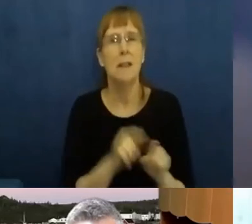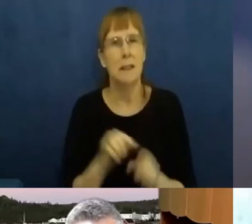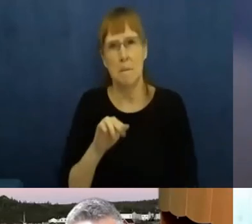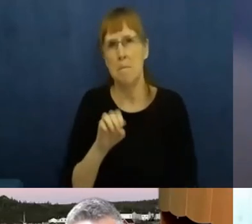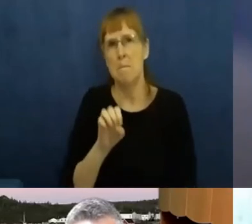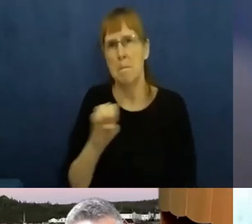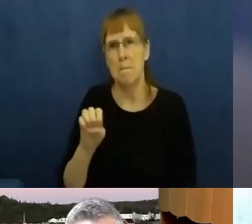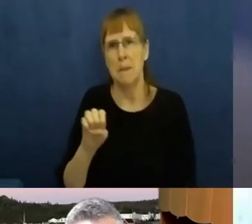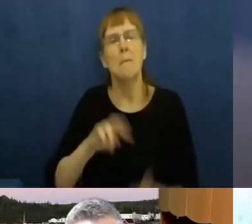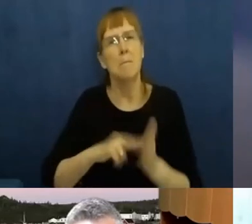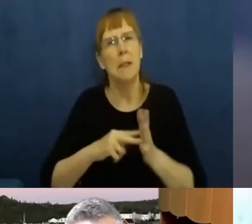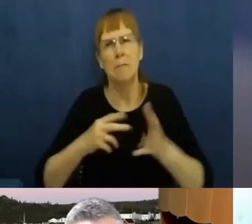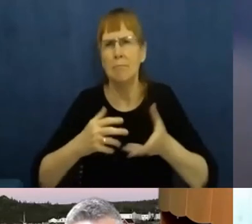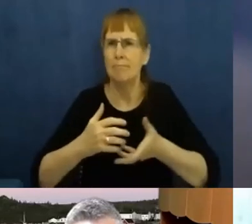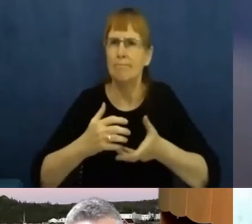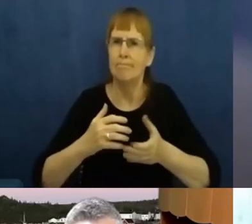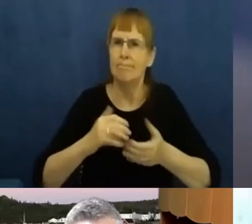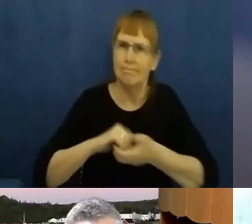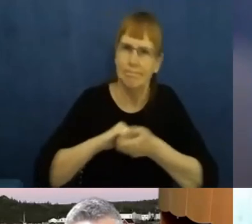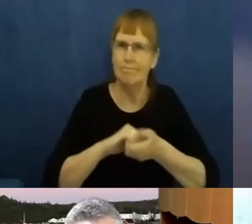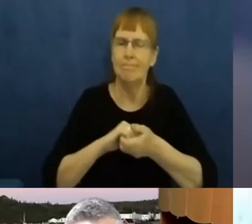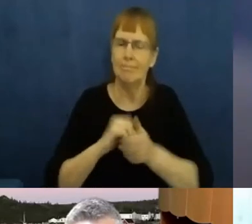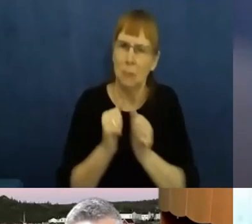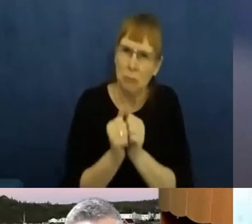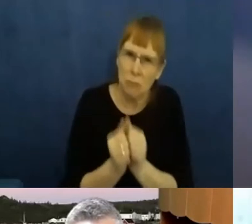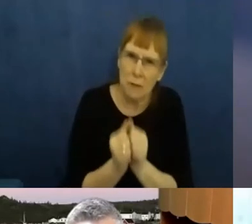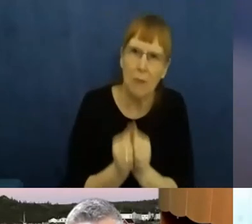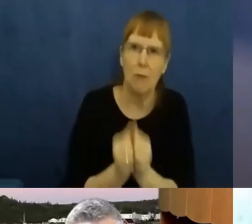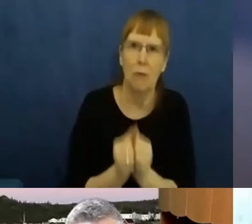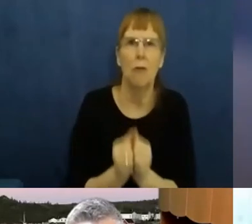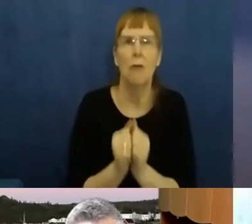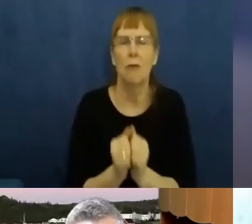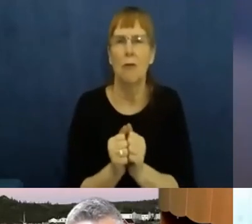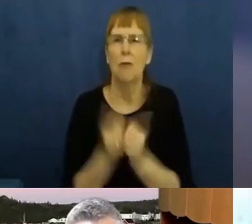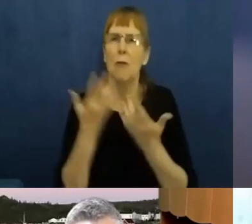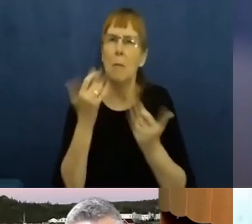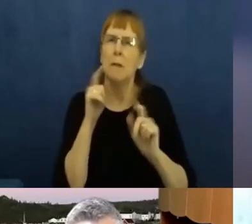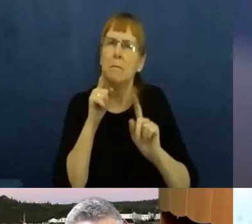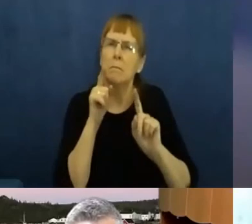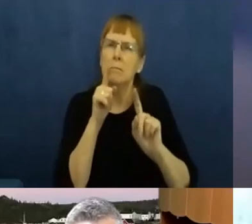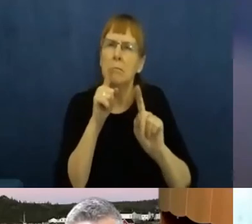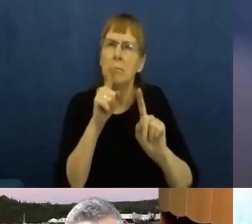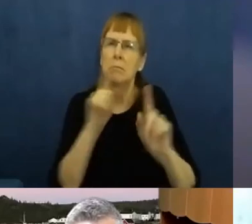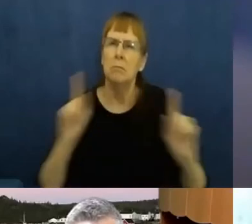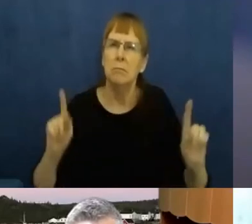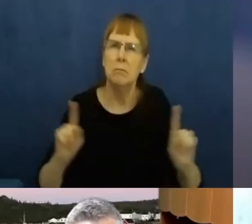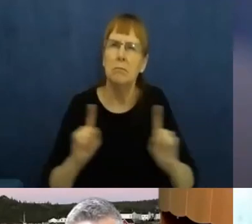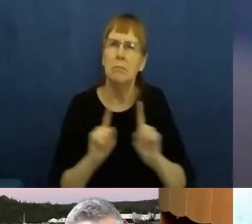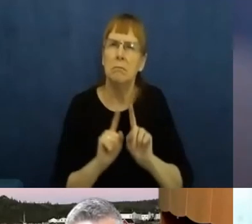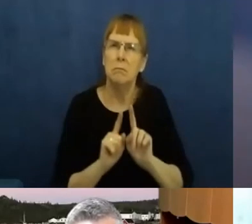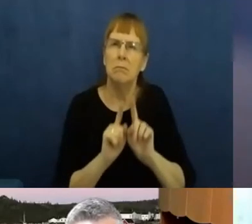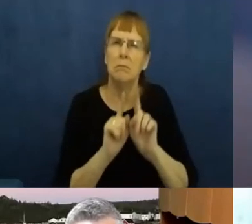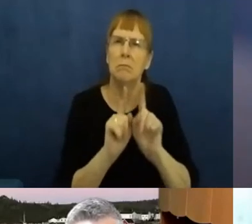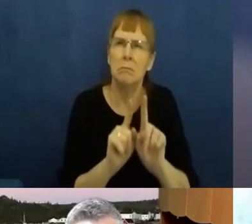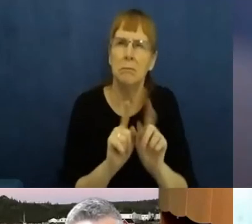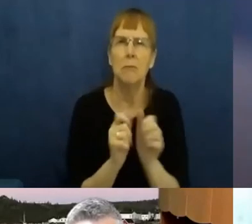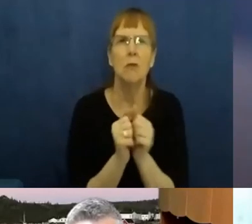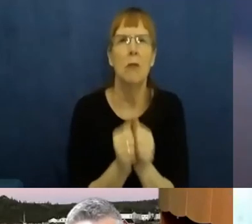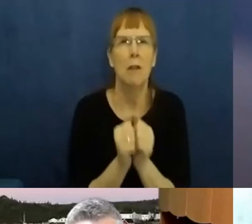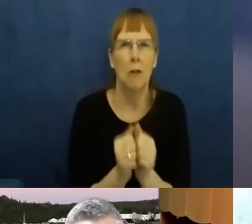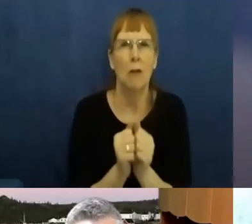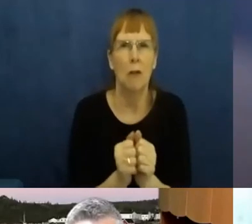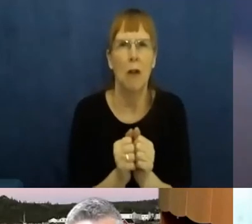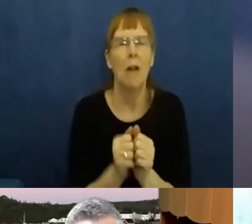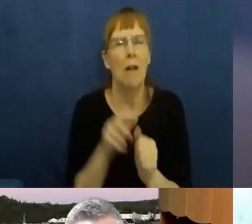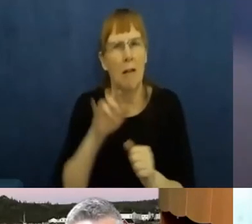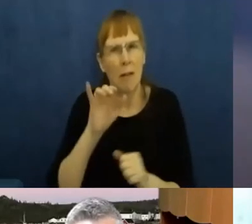this together and we have to walk in the same direction, which is the direction of reconciliation. So this involves deep